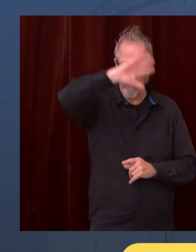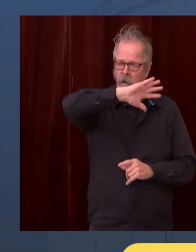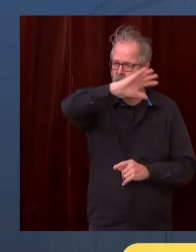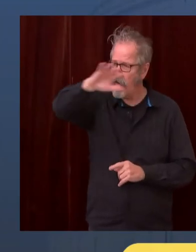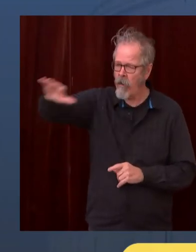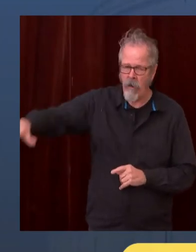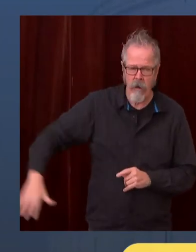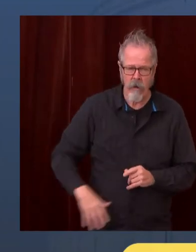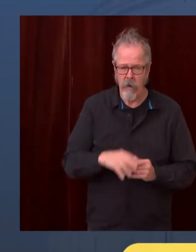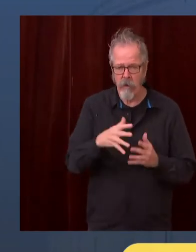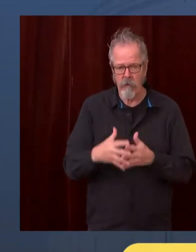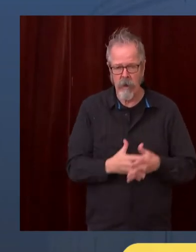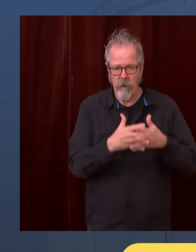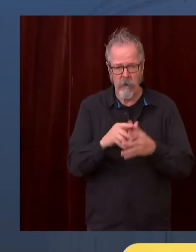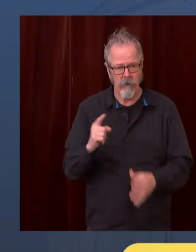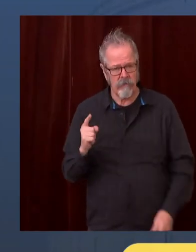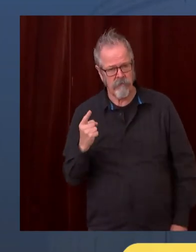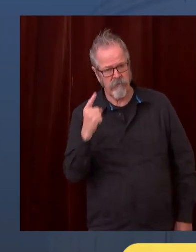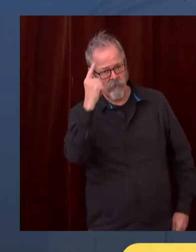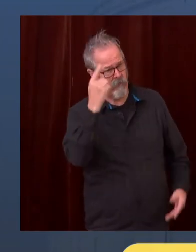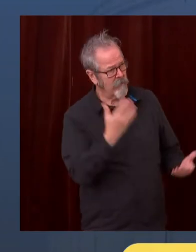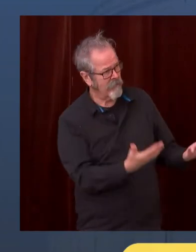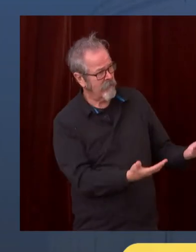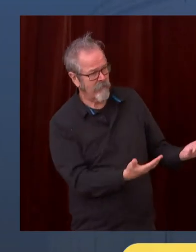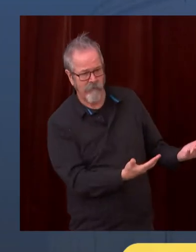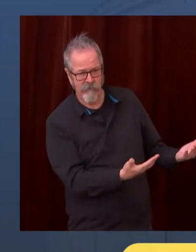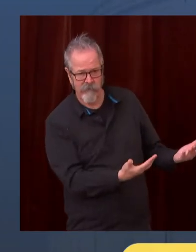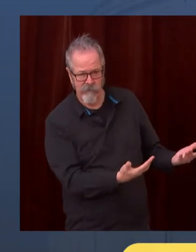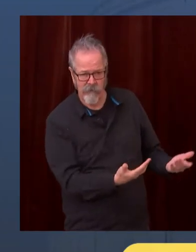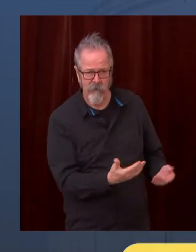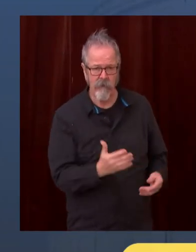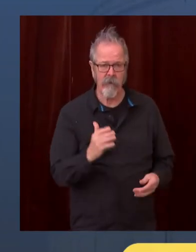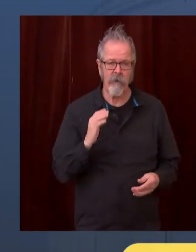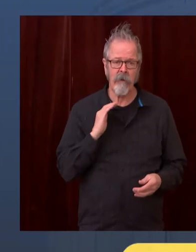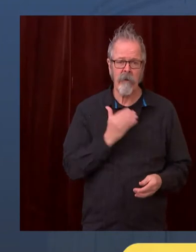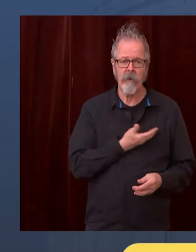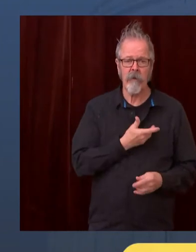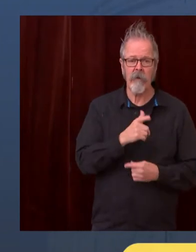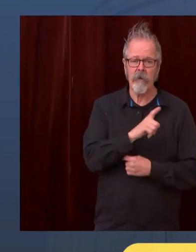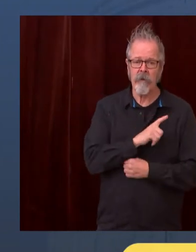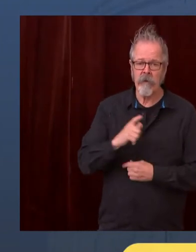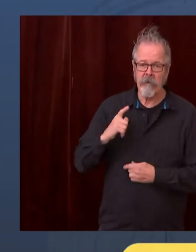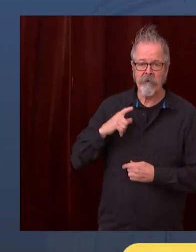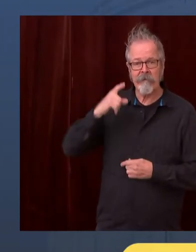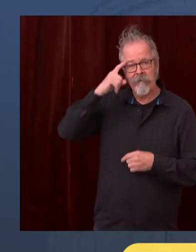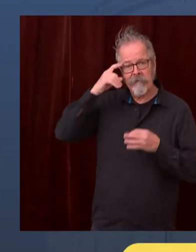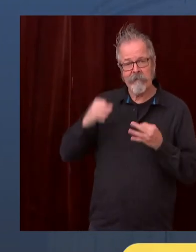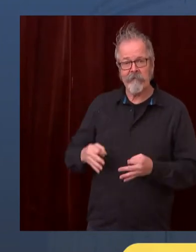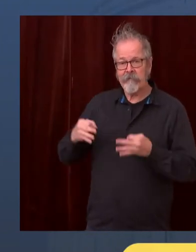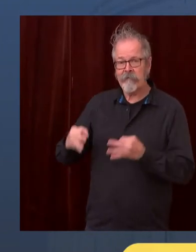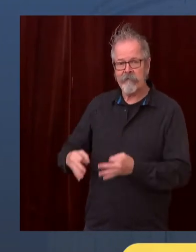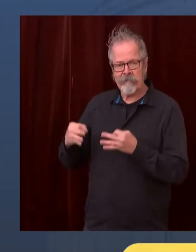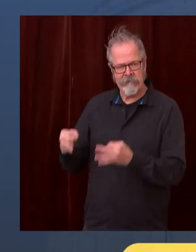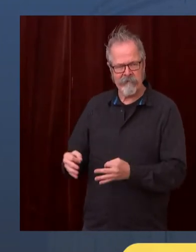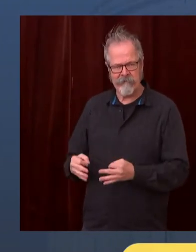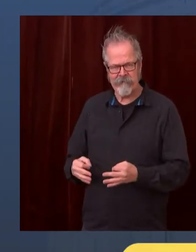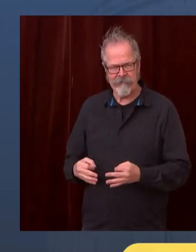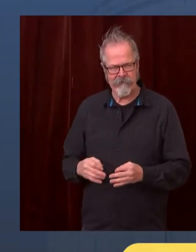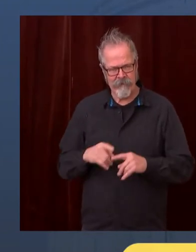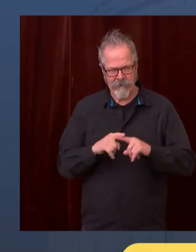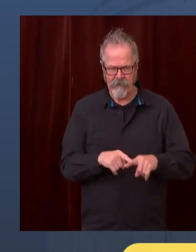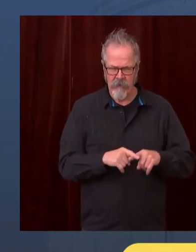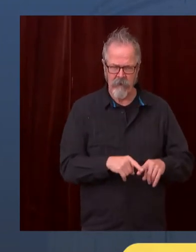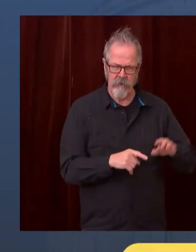clarity about whether we'll have federal action or not. And it makes it more difficult for the legislators to say, yes, we're going to do X, Y, or Z,